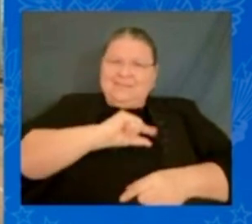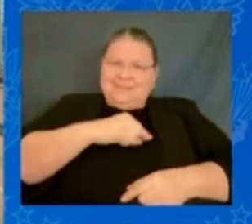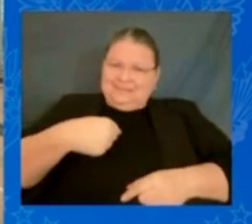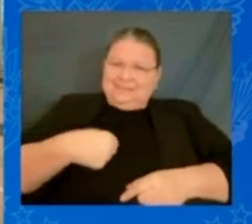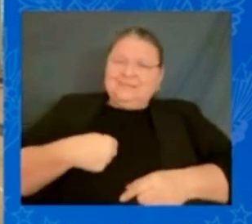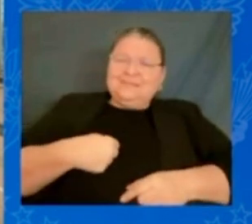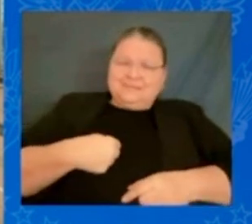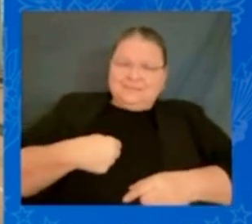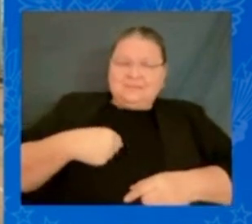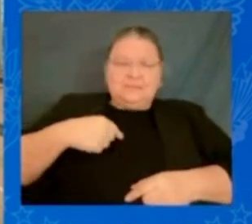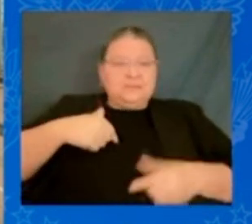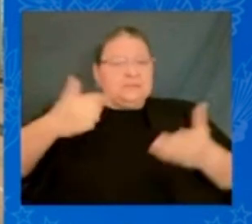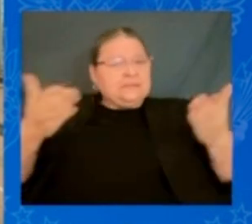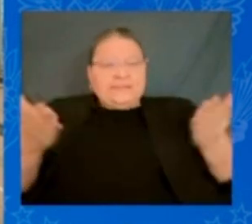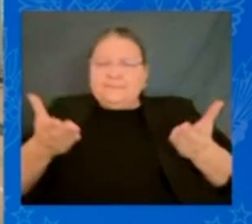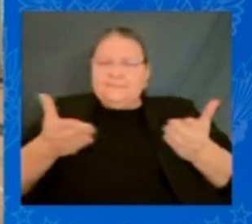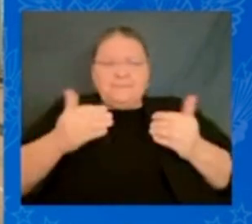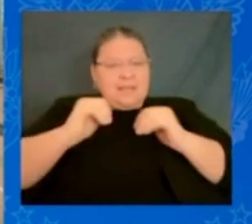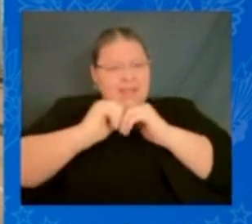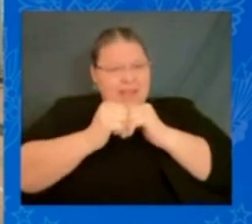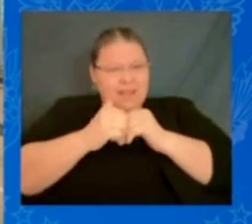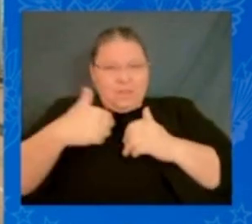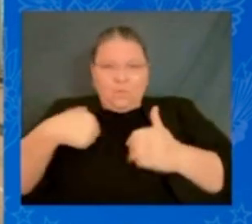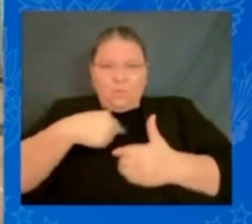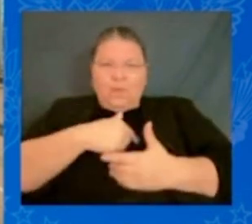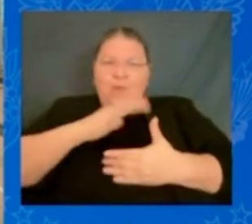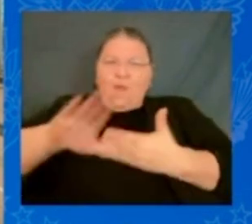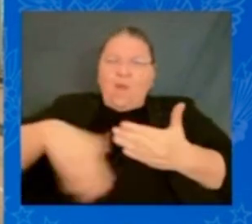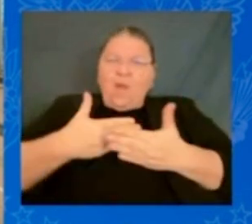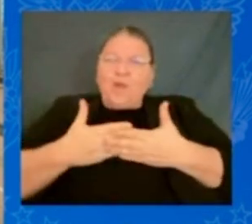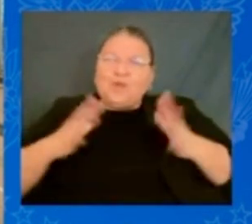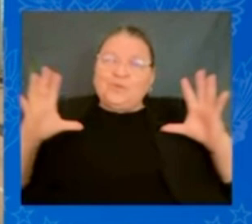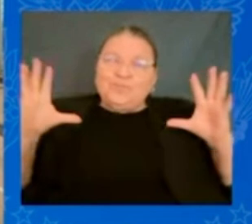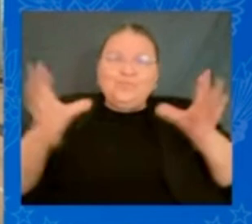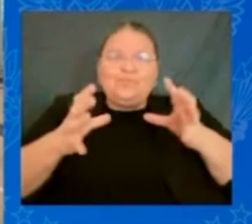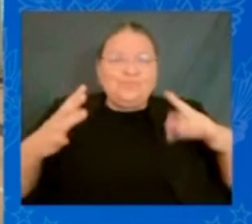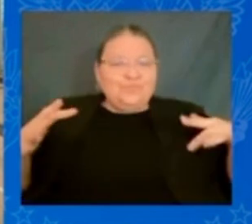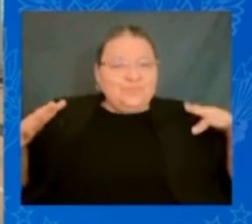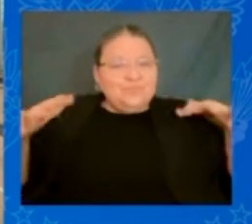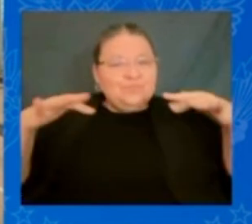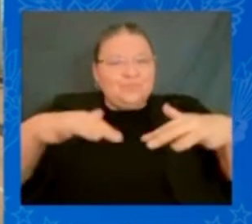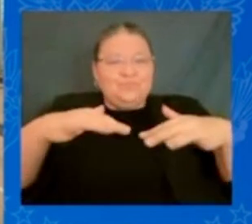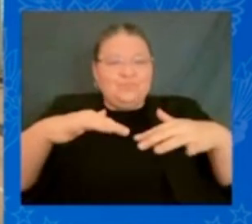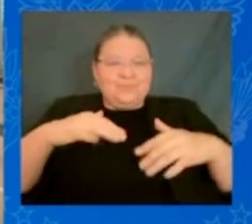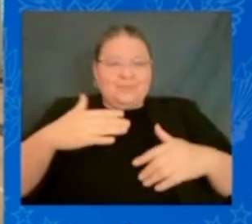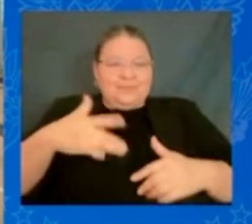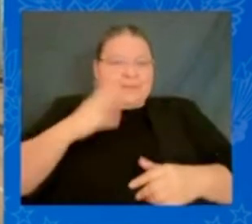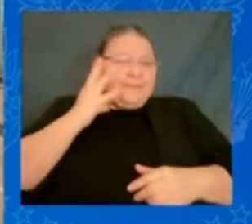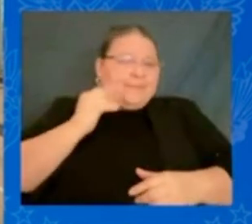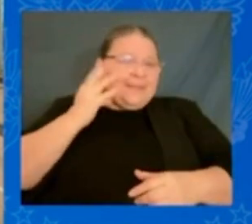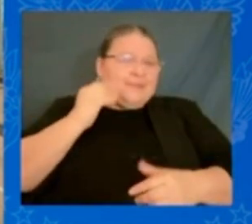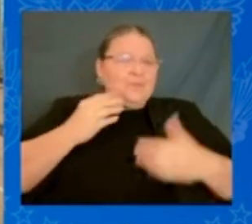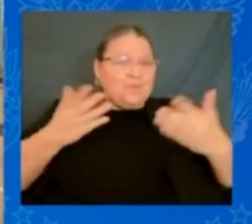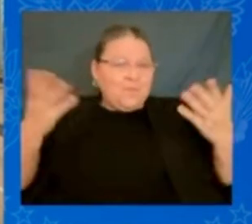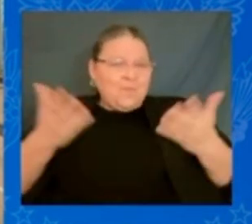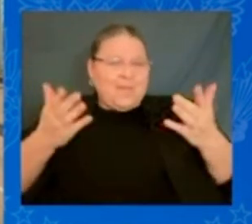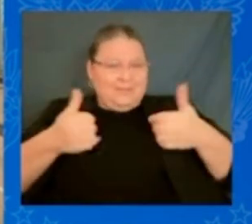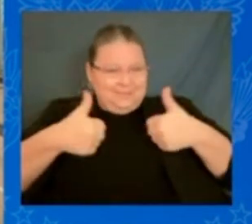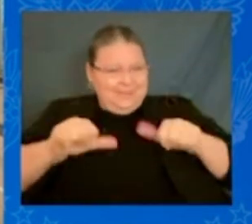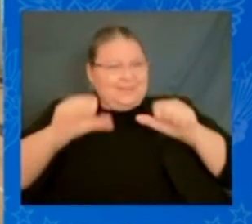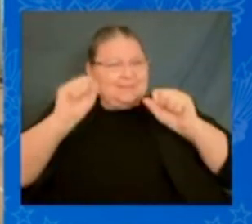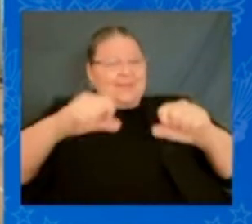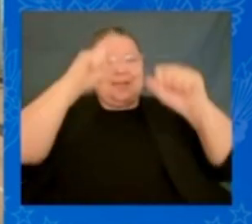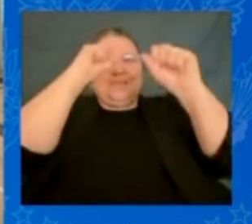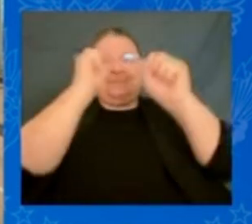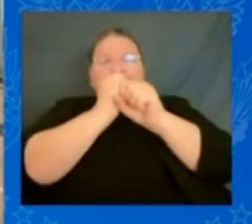How could we all be up there? And you going through what you went through, looking at those — I can still picture — I can still picture the